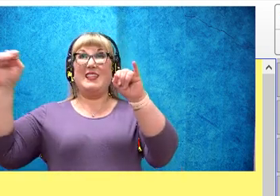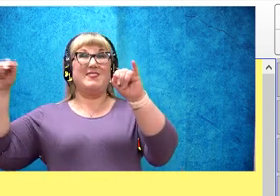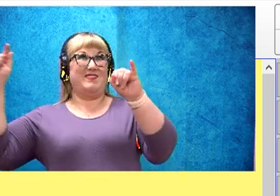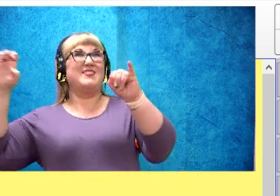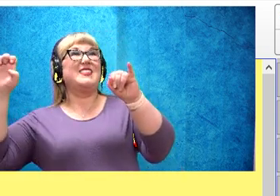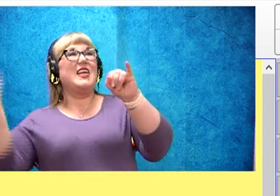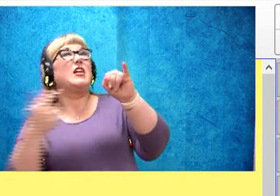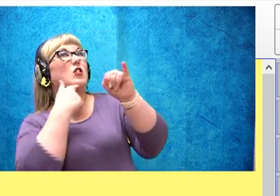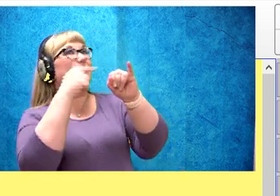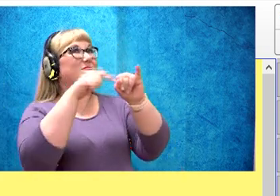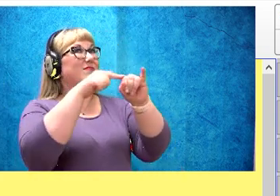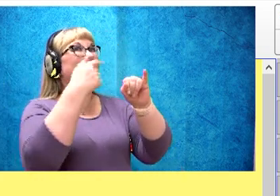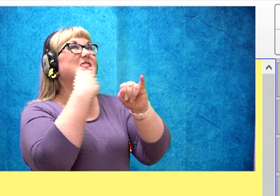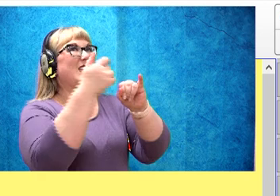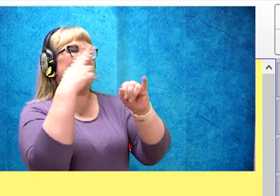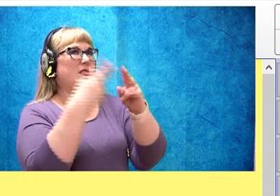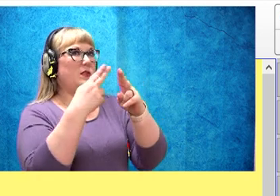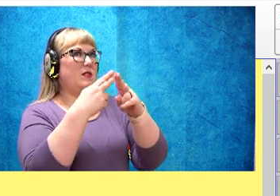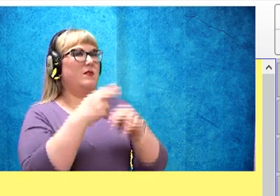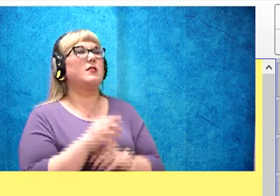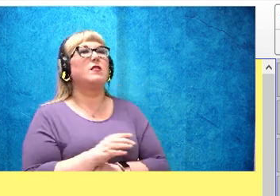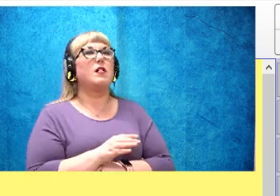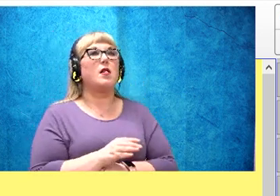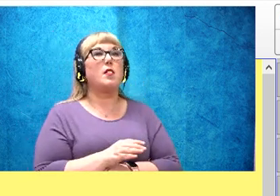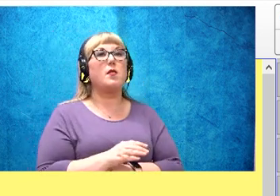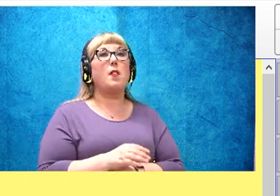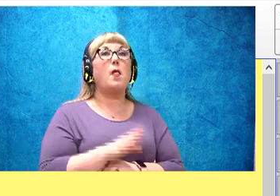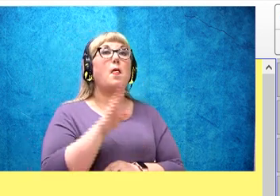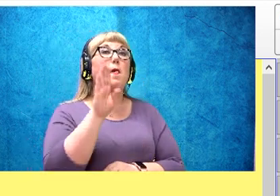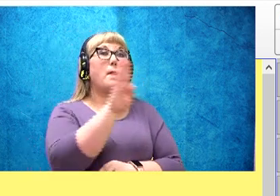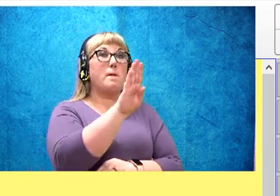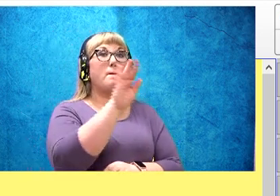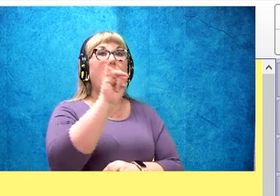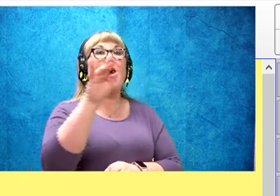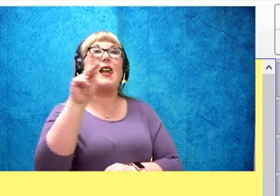so this word is bike, bike.